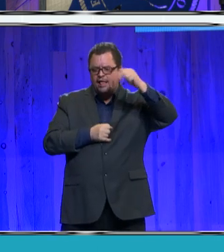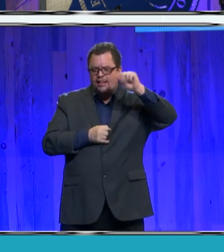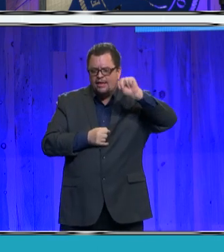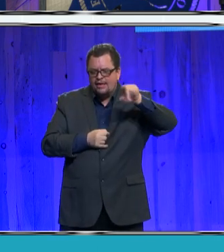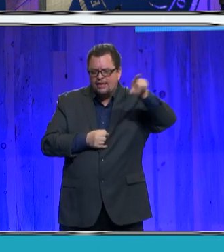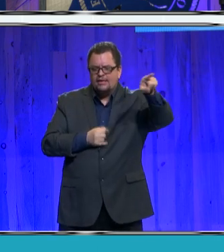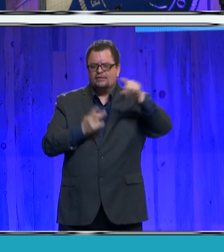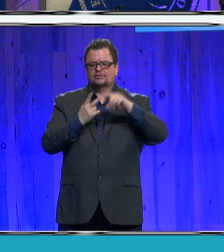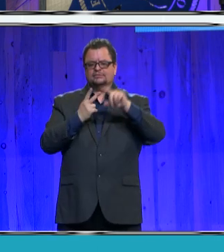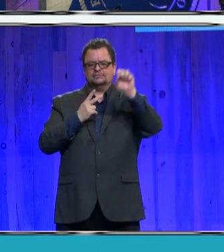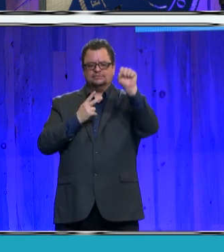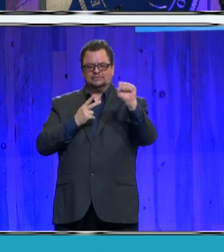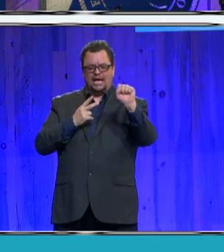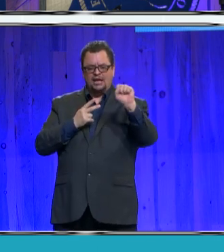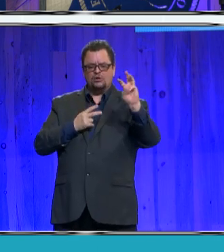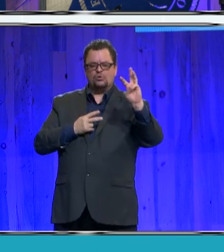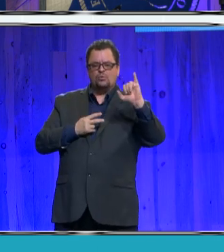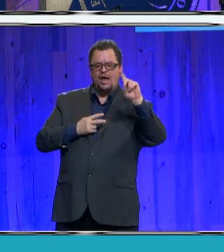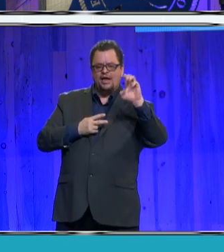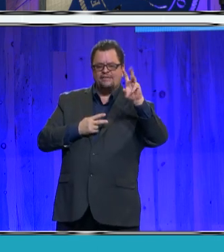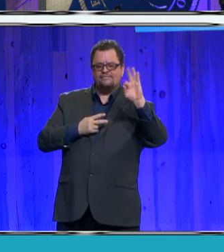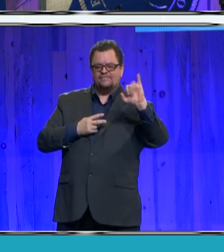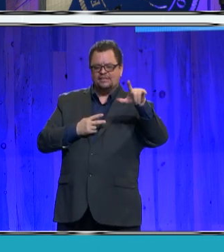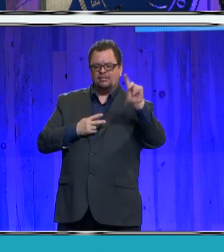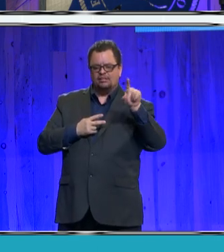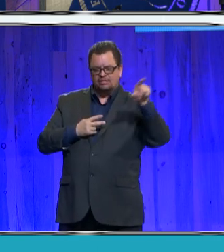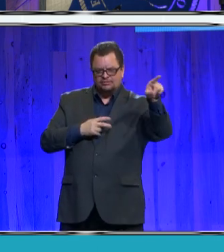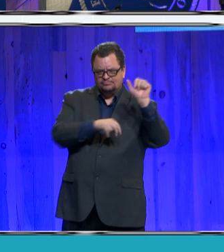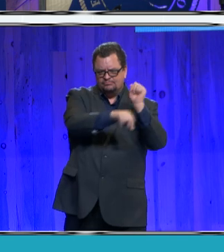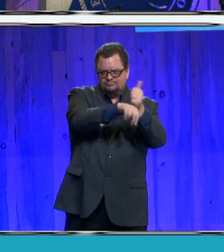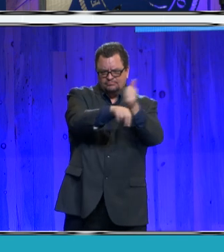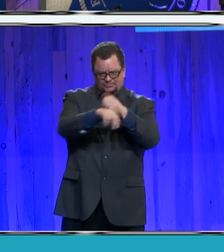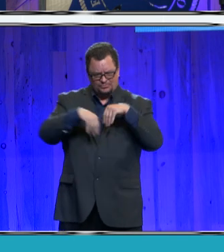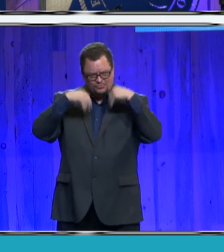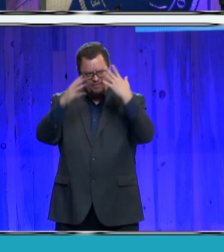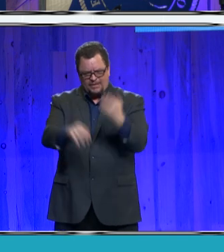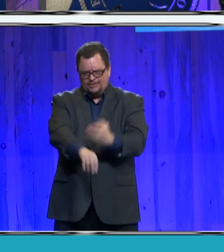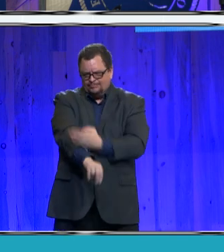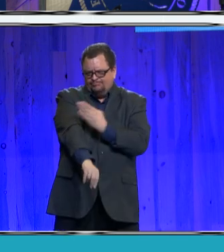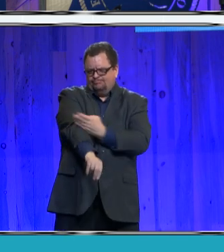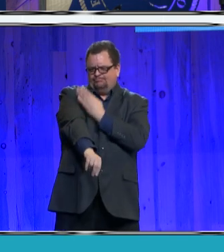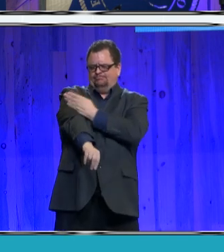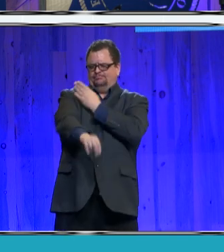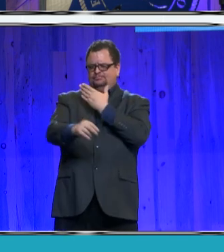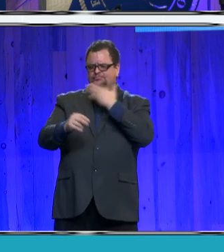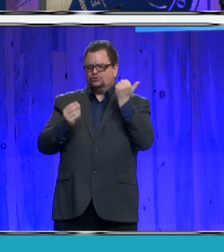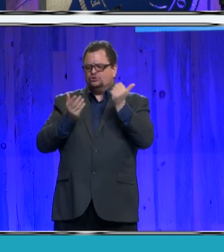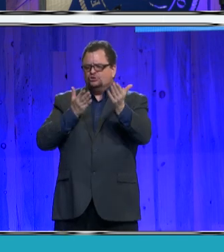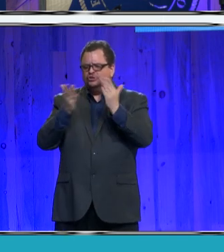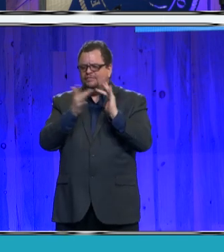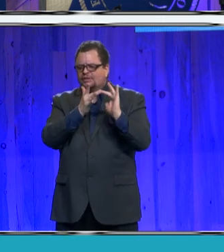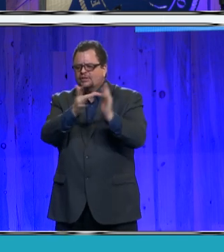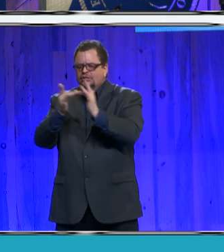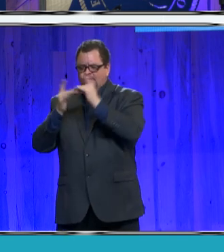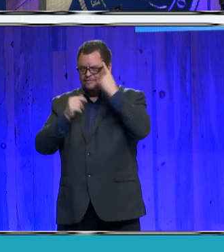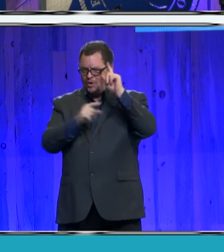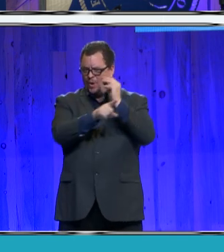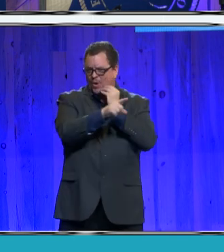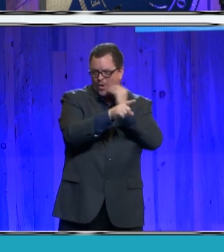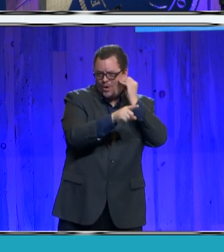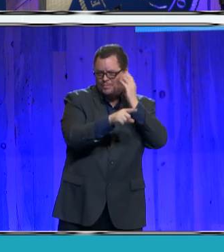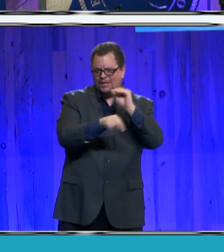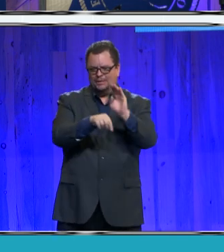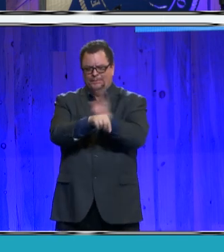working with private internet providers to deliver upgraded access to homes and businesses. We are grateful for the